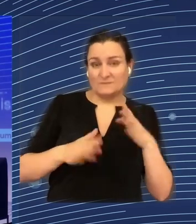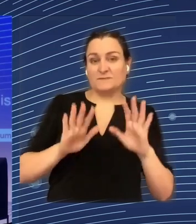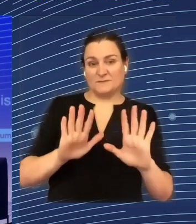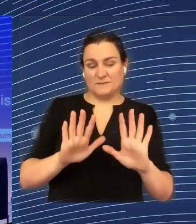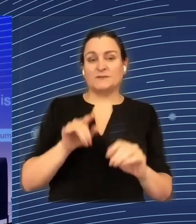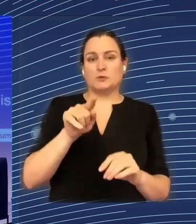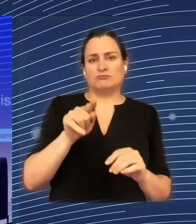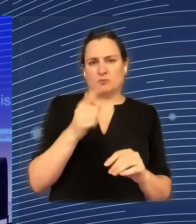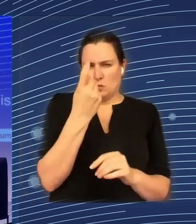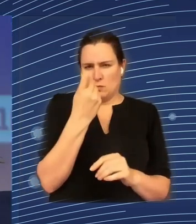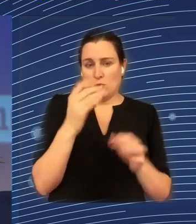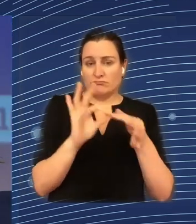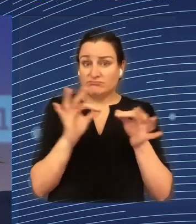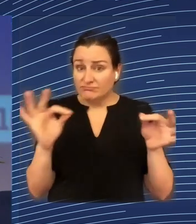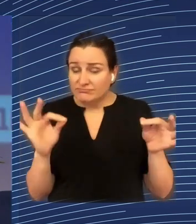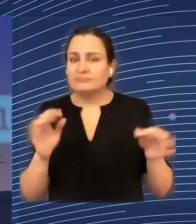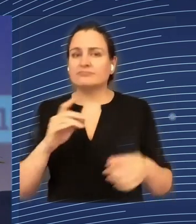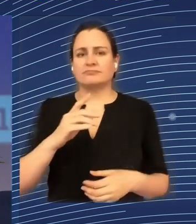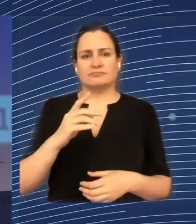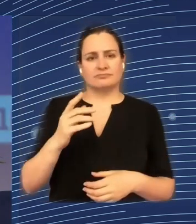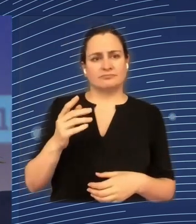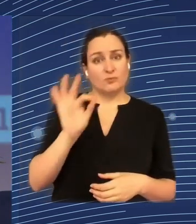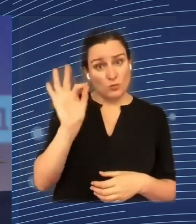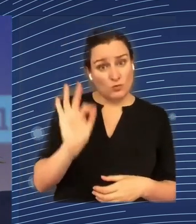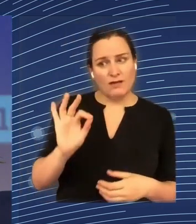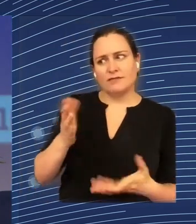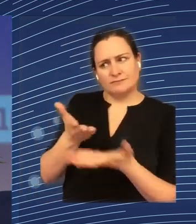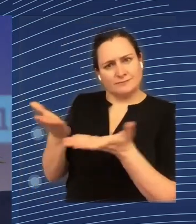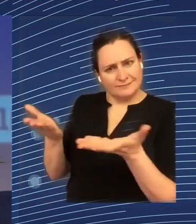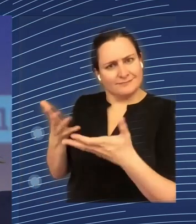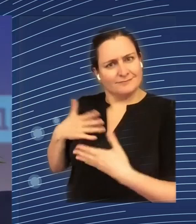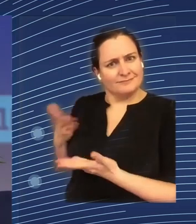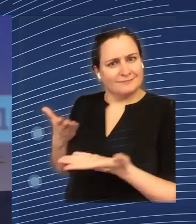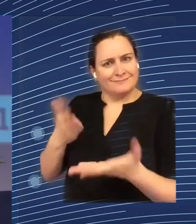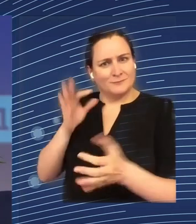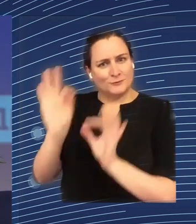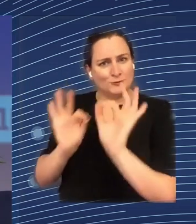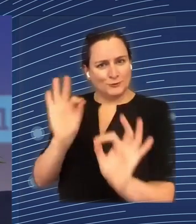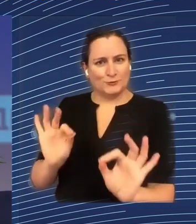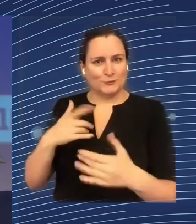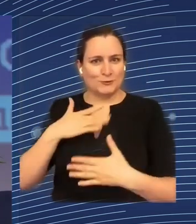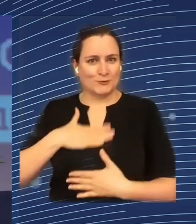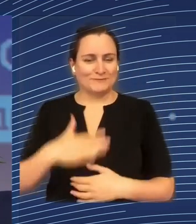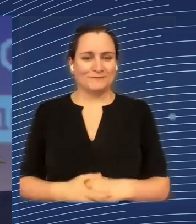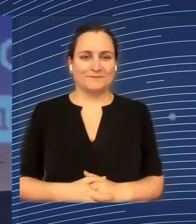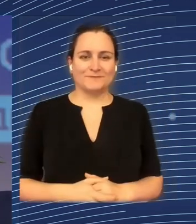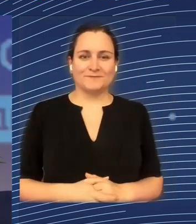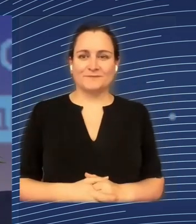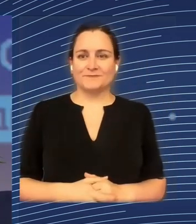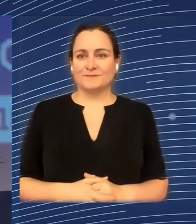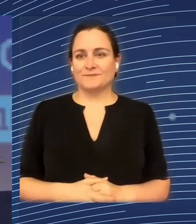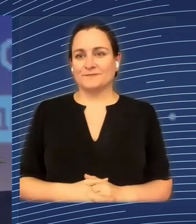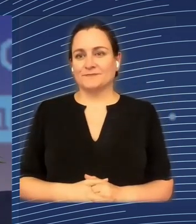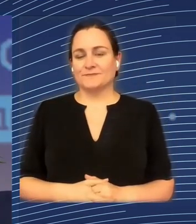Okay. So, I mean, how to make the policy efficient, if we are speaking about the efficiency.